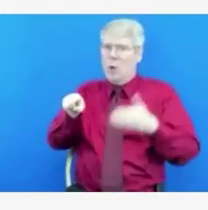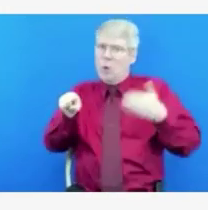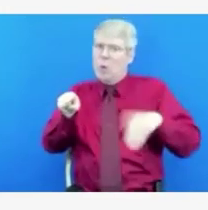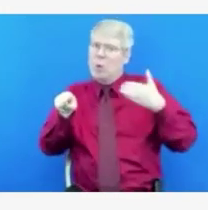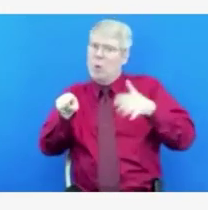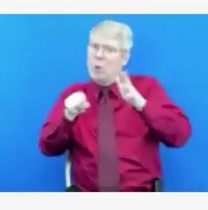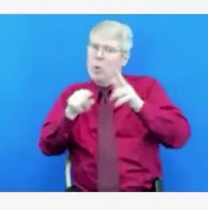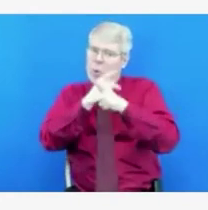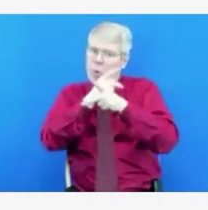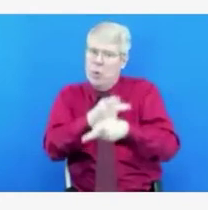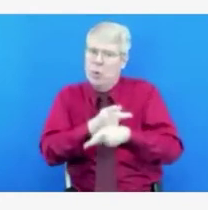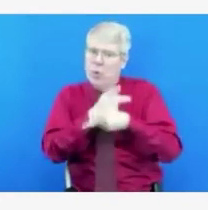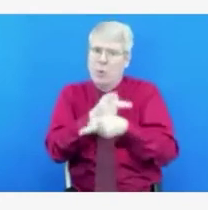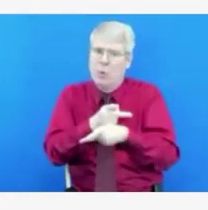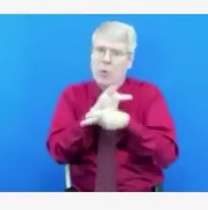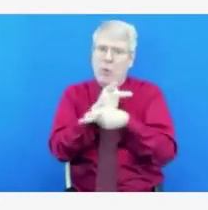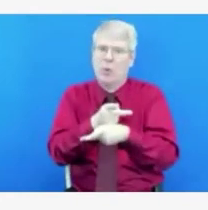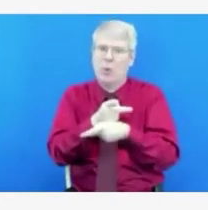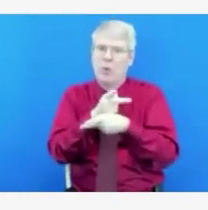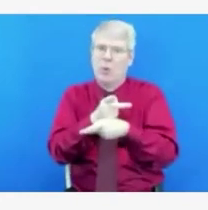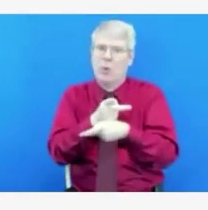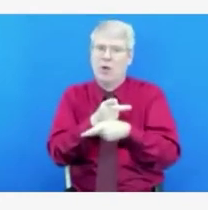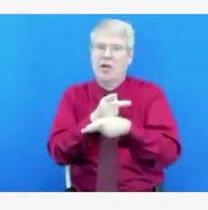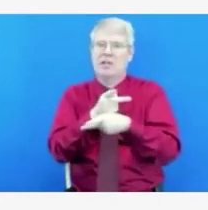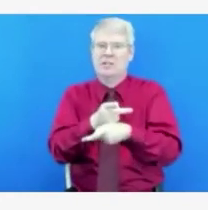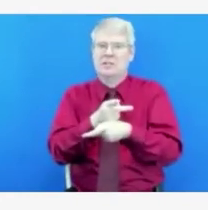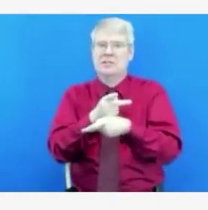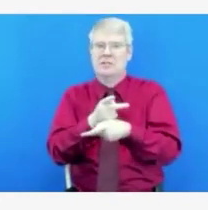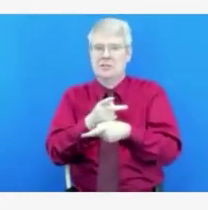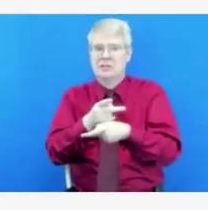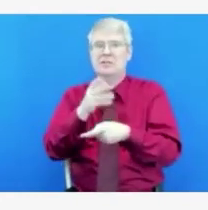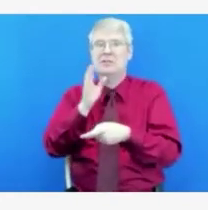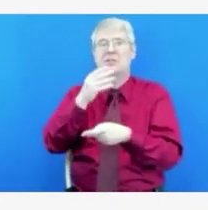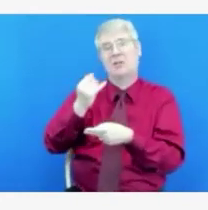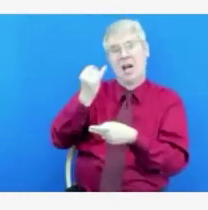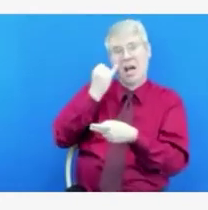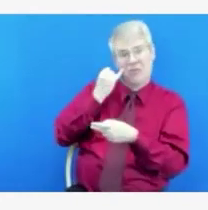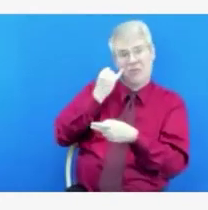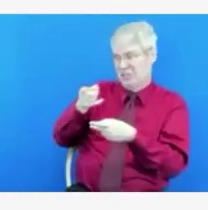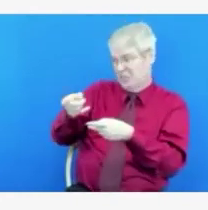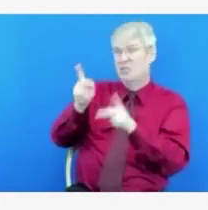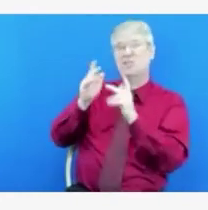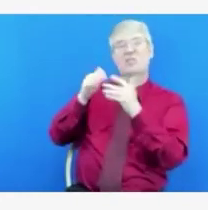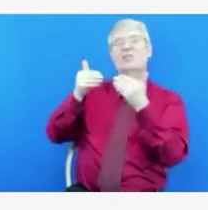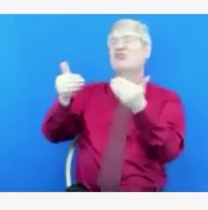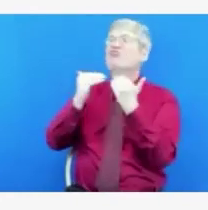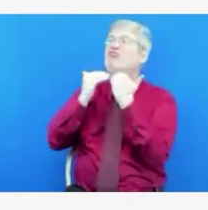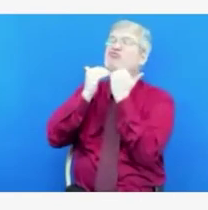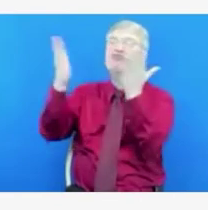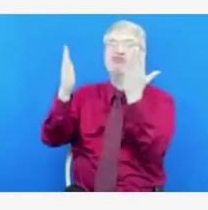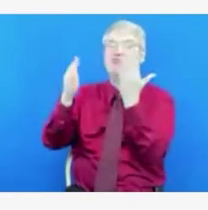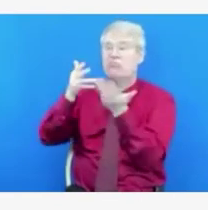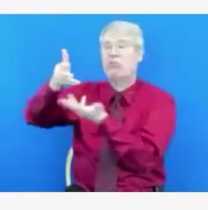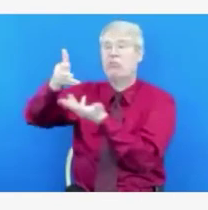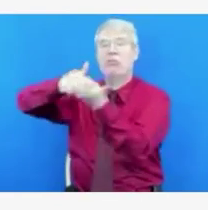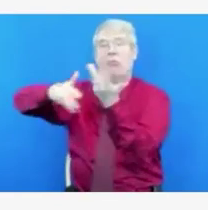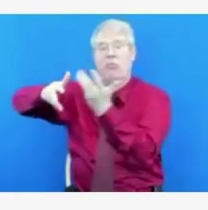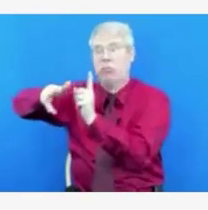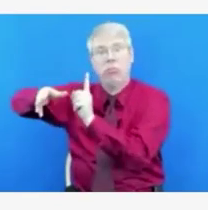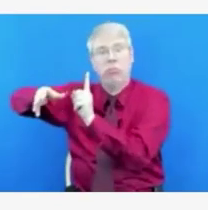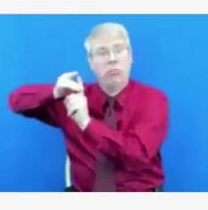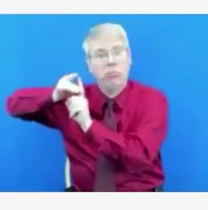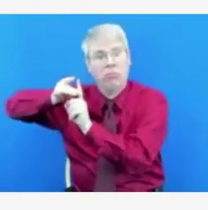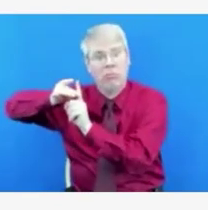continuing to flood, excuse me, our hospitals and so we can keep our schools open. Idaho continues to have high community transmission